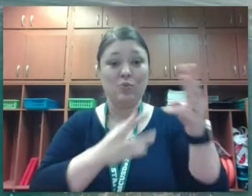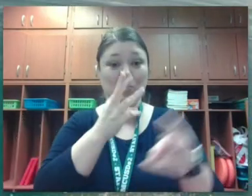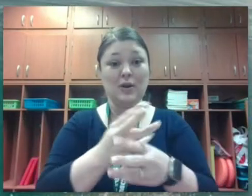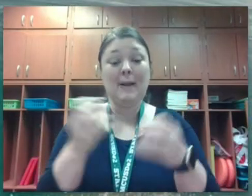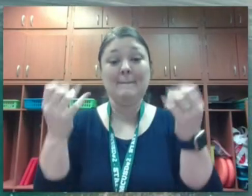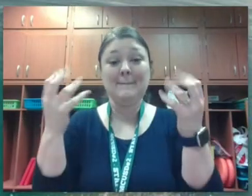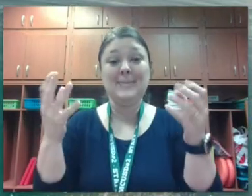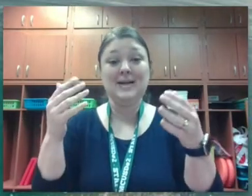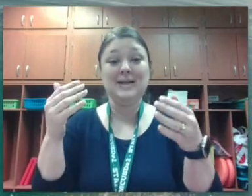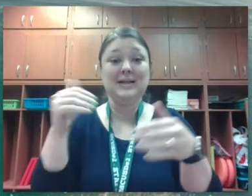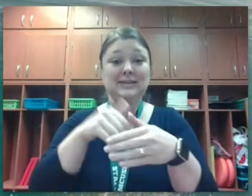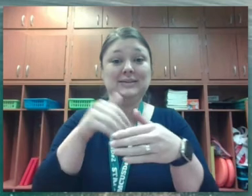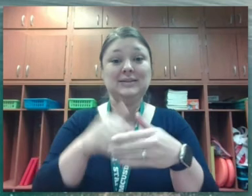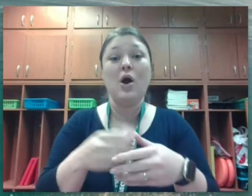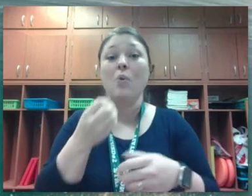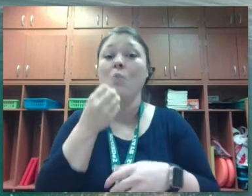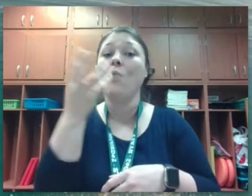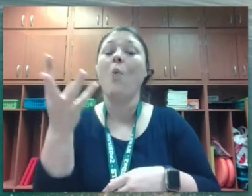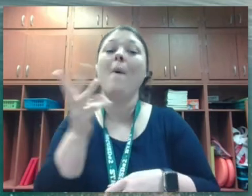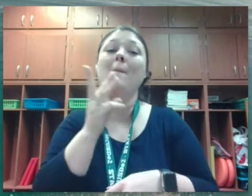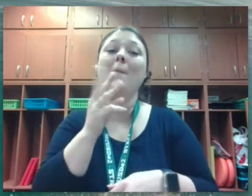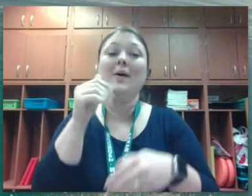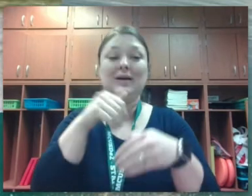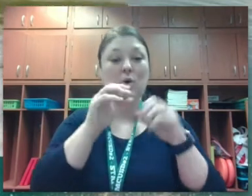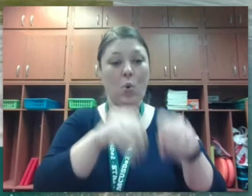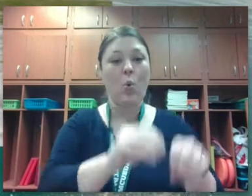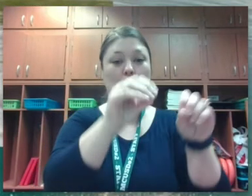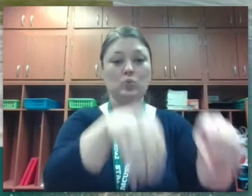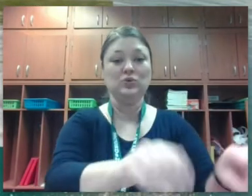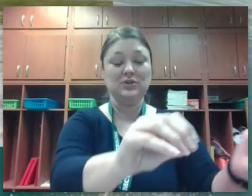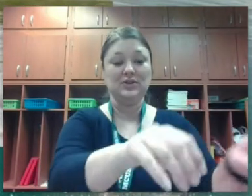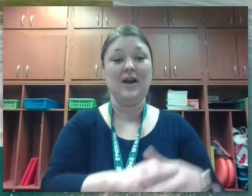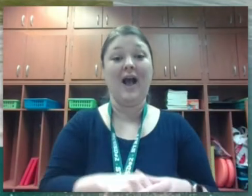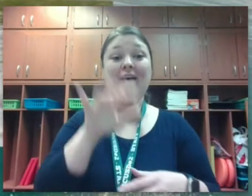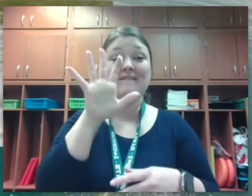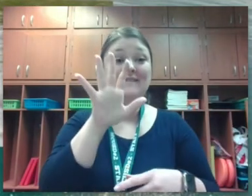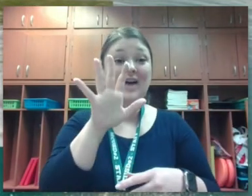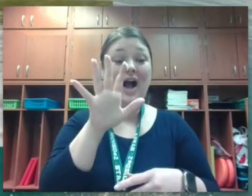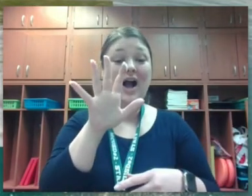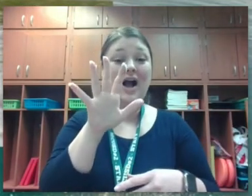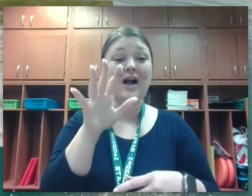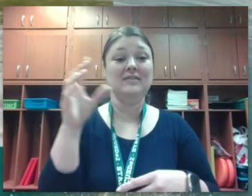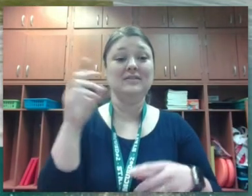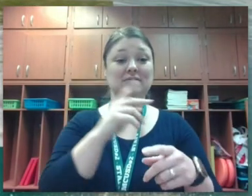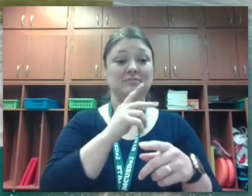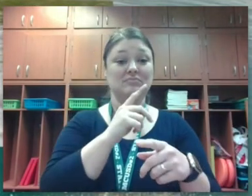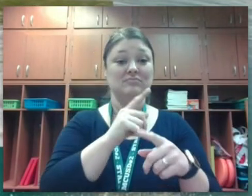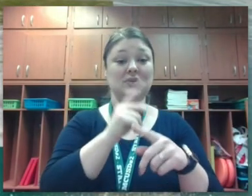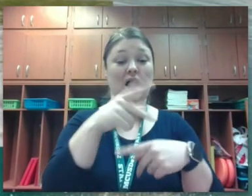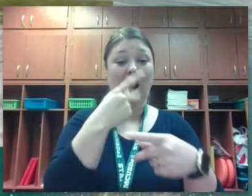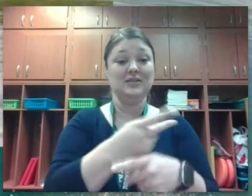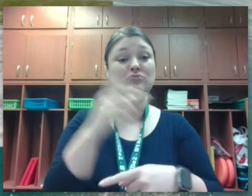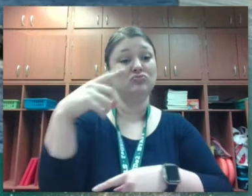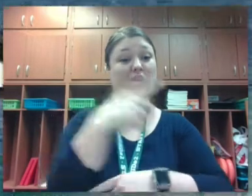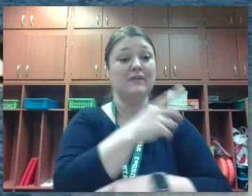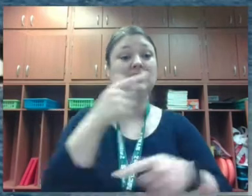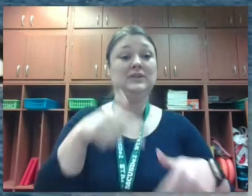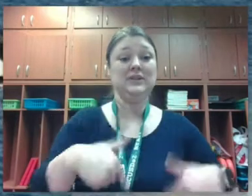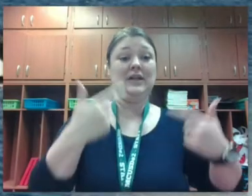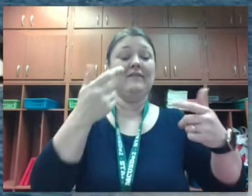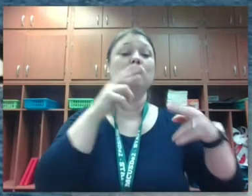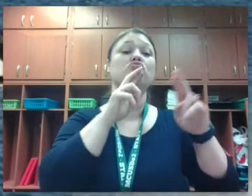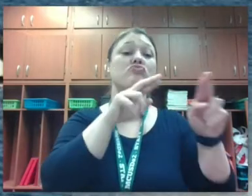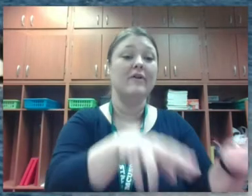shallow warm waters in the ocean but five species live in the river and yes killer whales